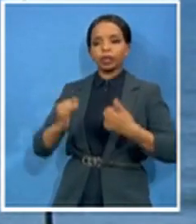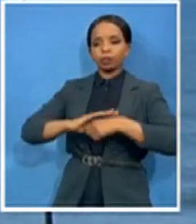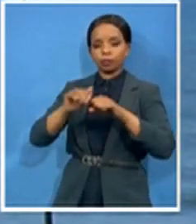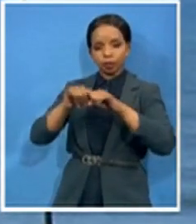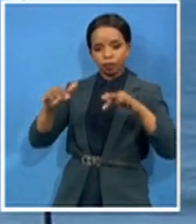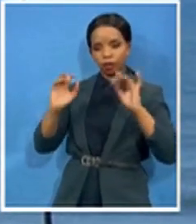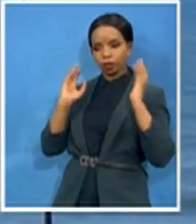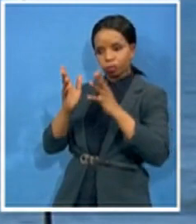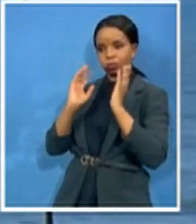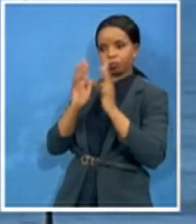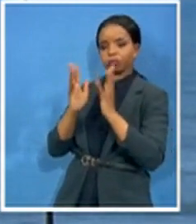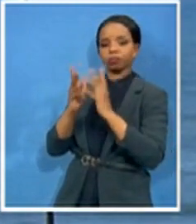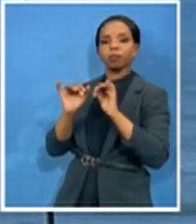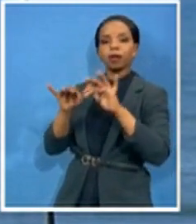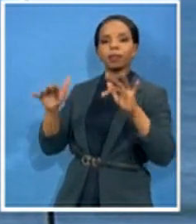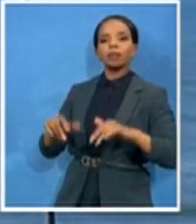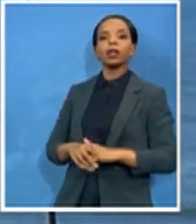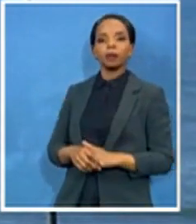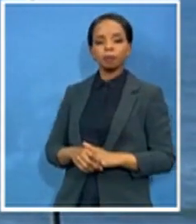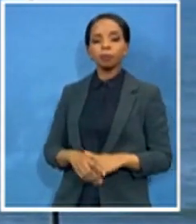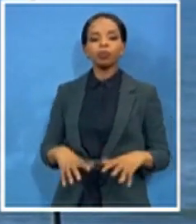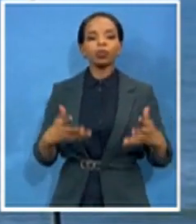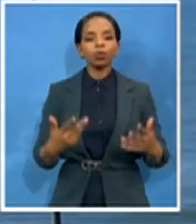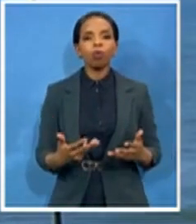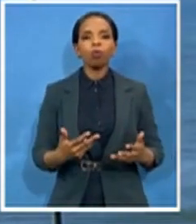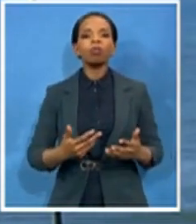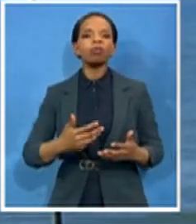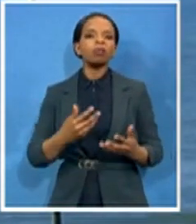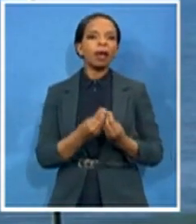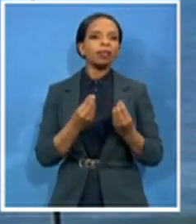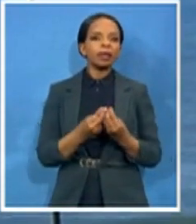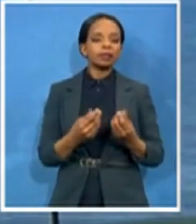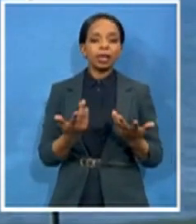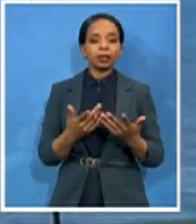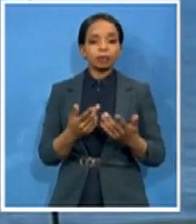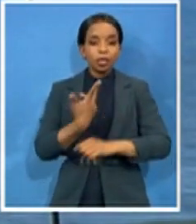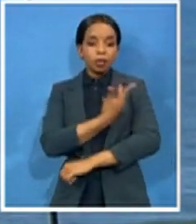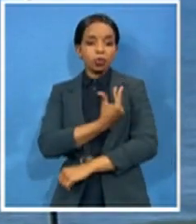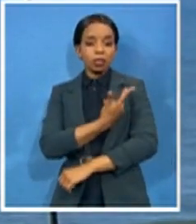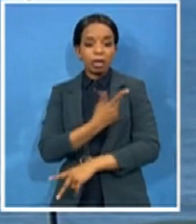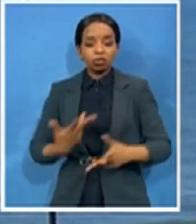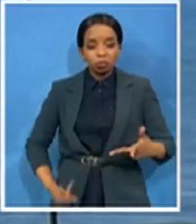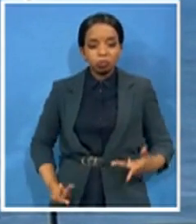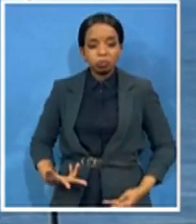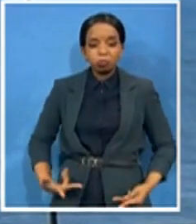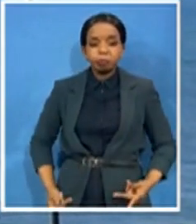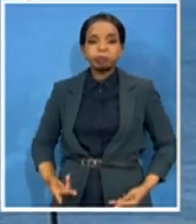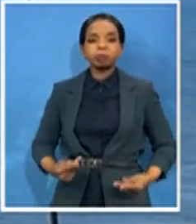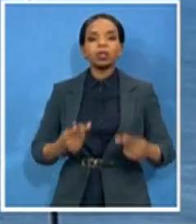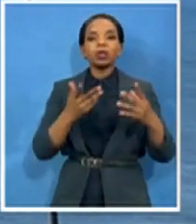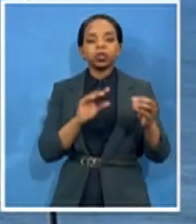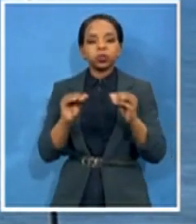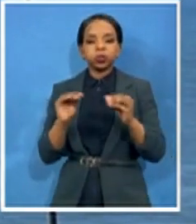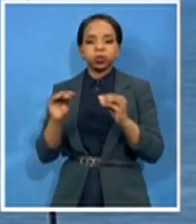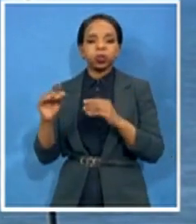surgeries. We are actually way behind on immunisation and other places because we needed to respond to this. In particular